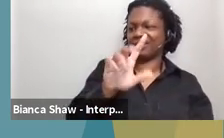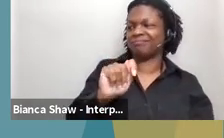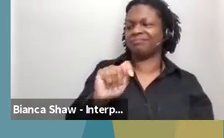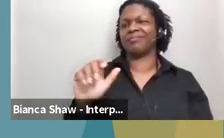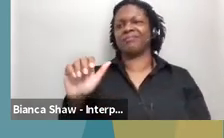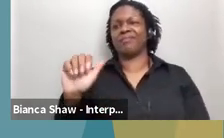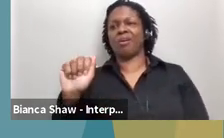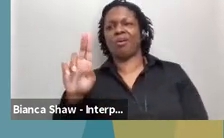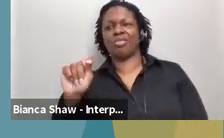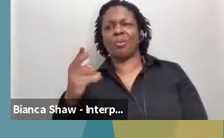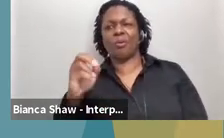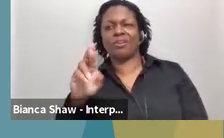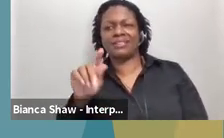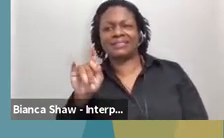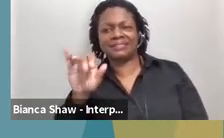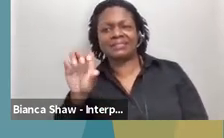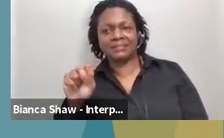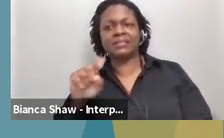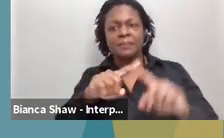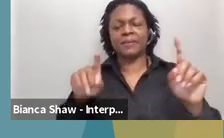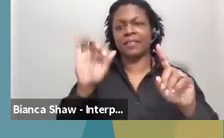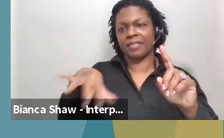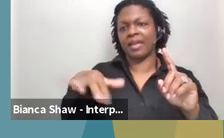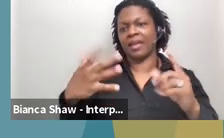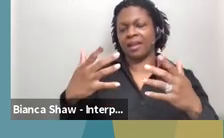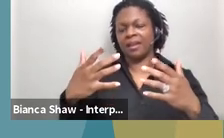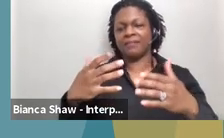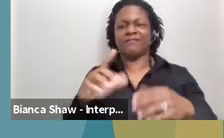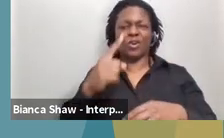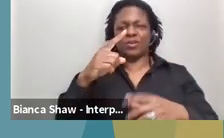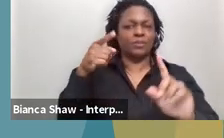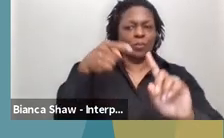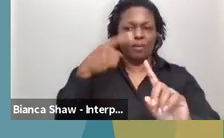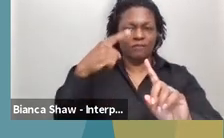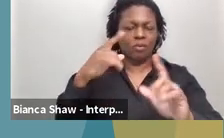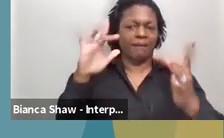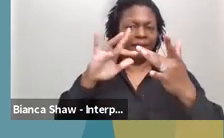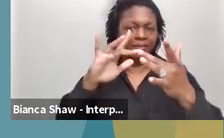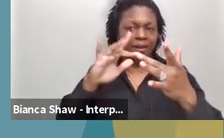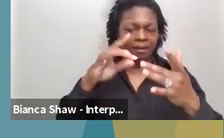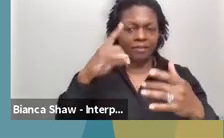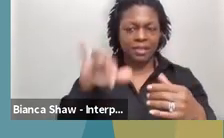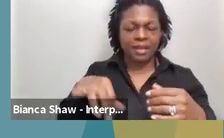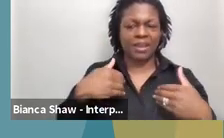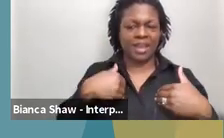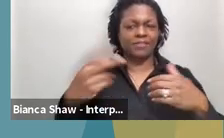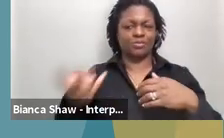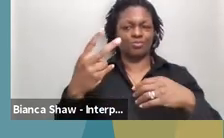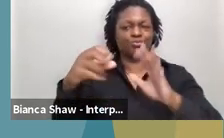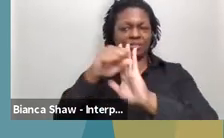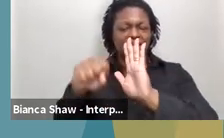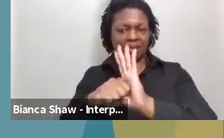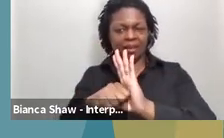entry into our developmental disability system. And we do have two state operated facilities under our